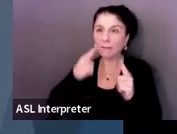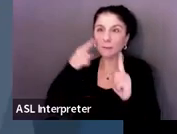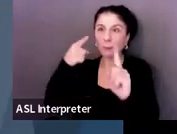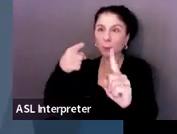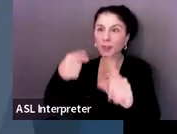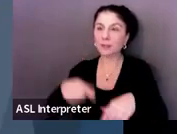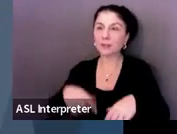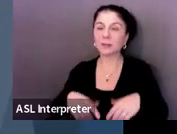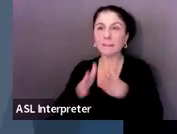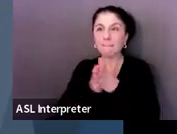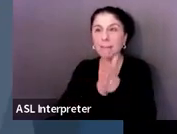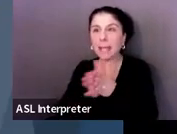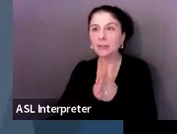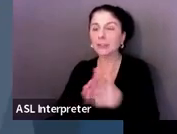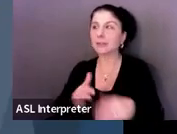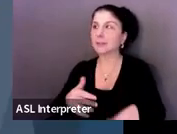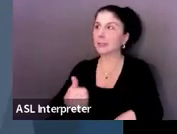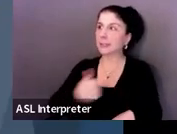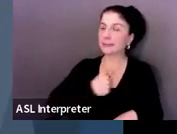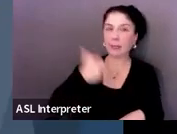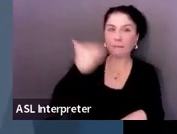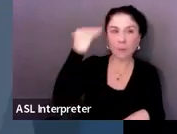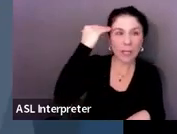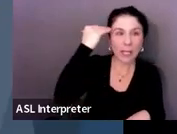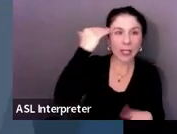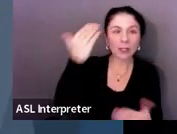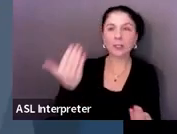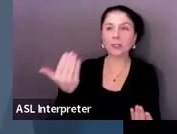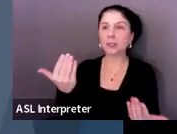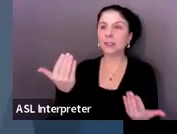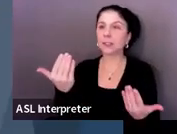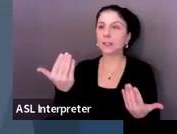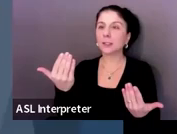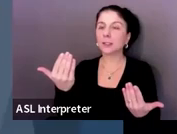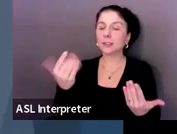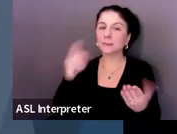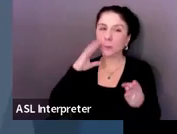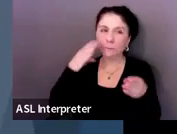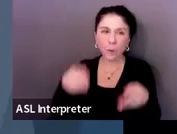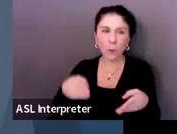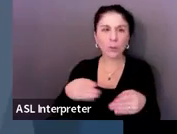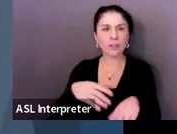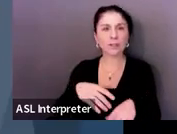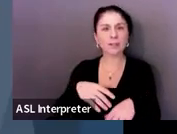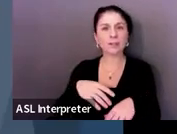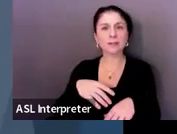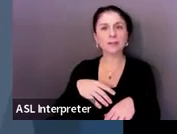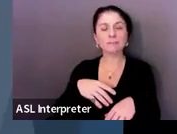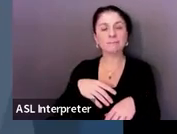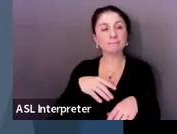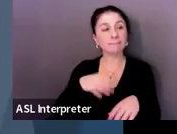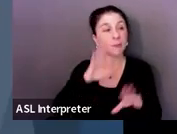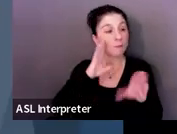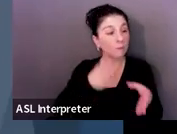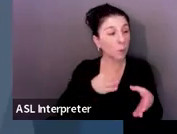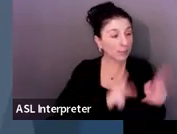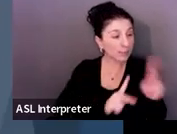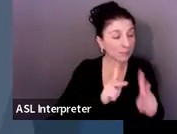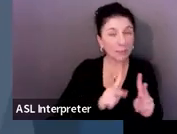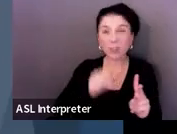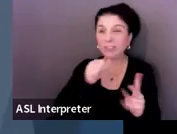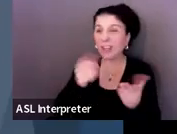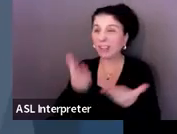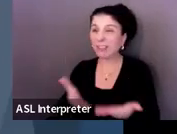be self-aware when you're trying to figure these pieces out? Focus, spend money on people more than things, live with compassion.